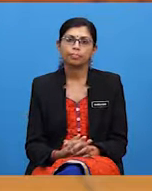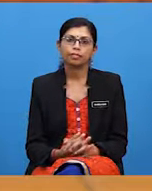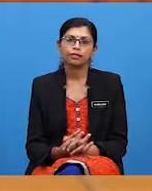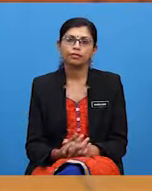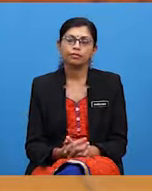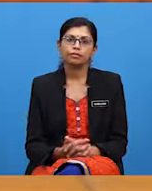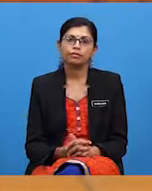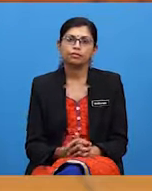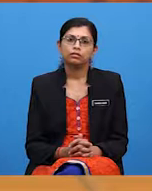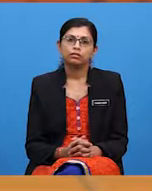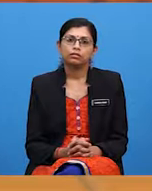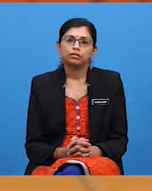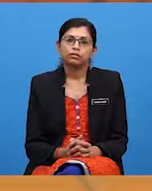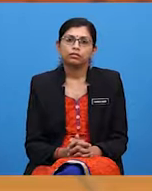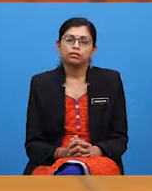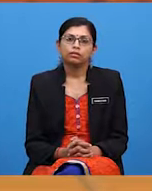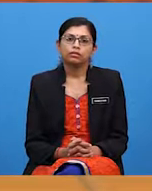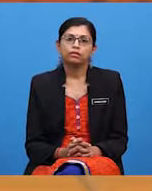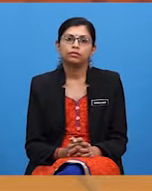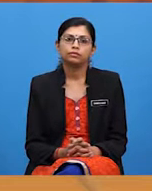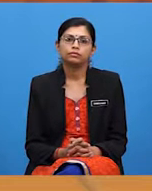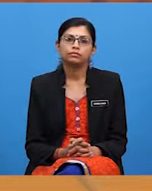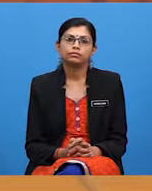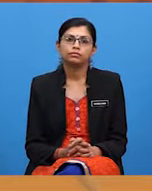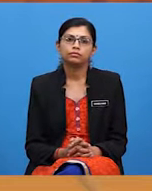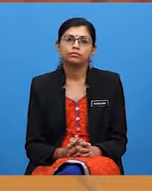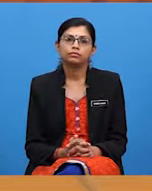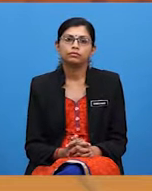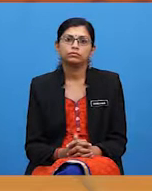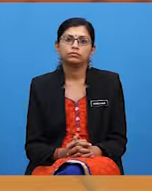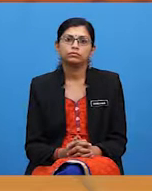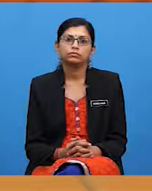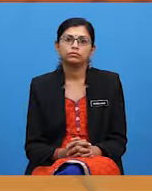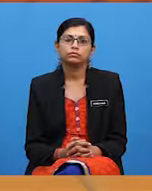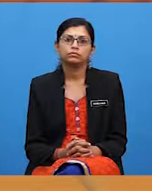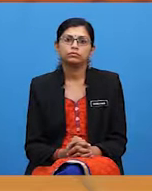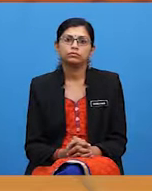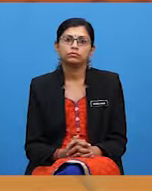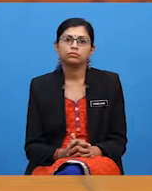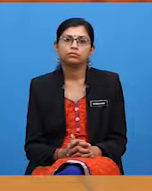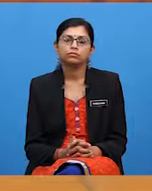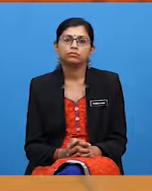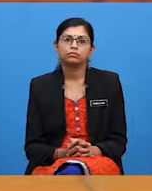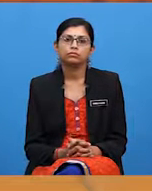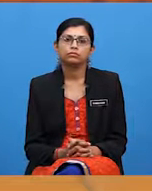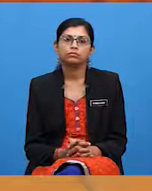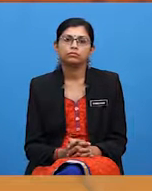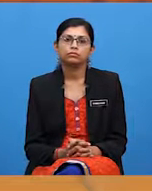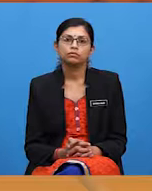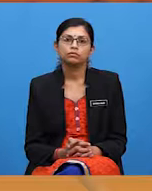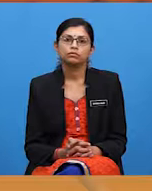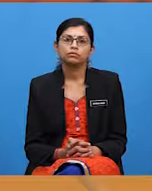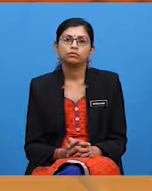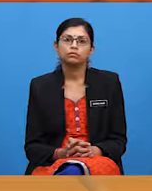what are you doing your project on? Um, I haven't decided yet. Maybe